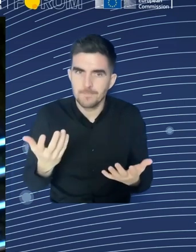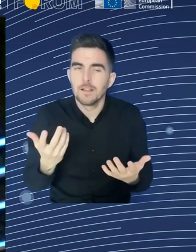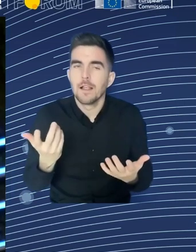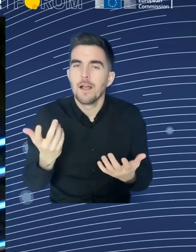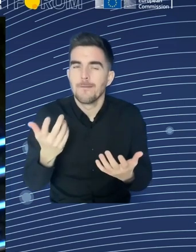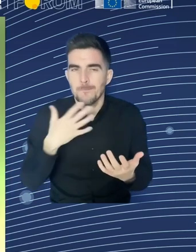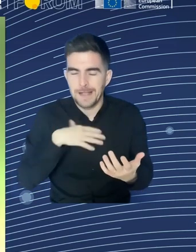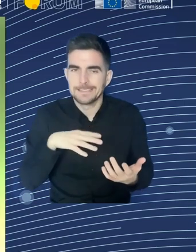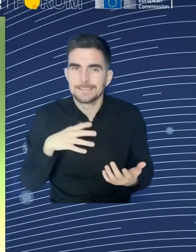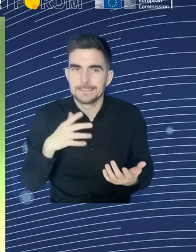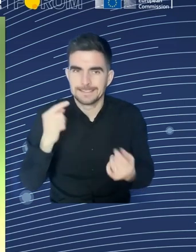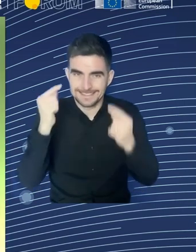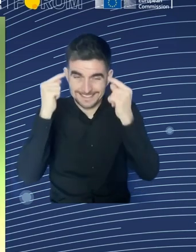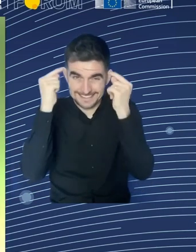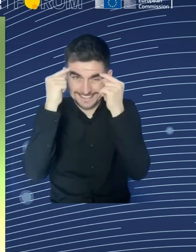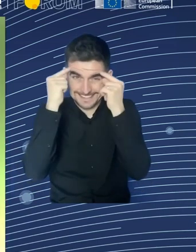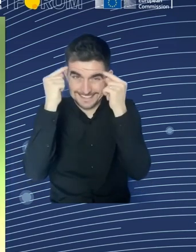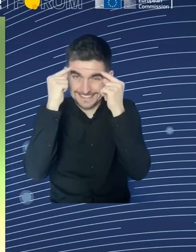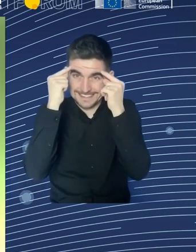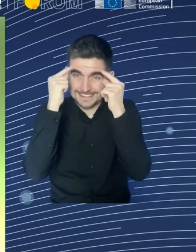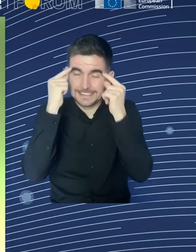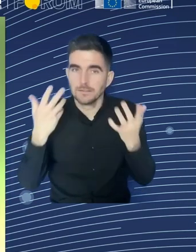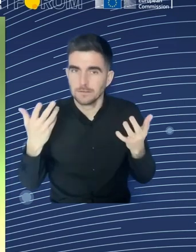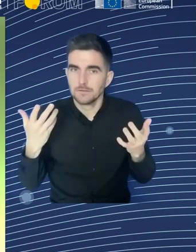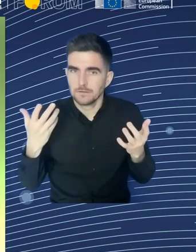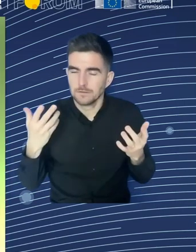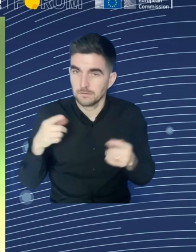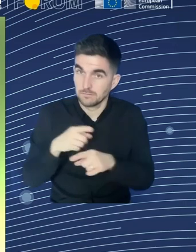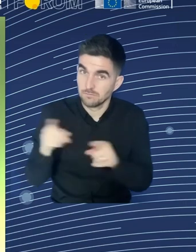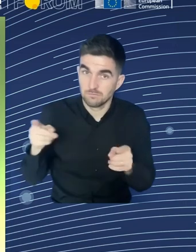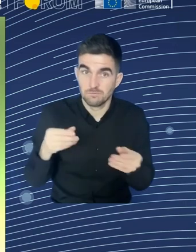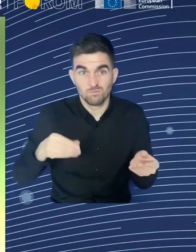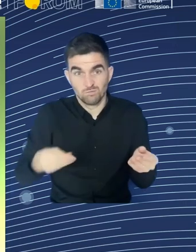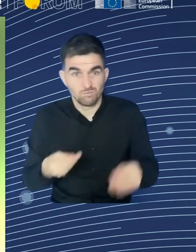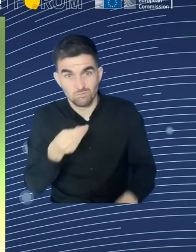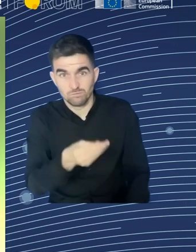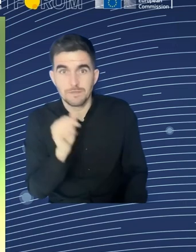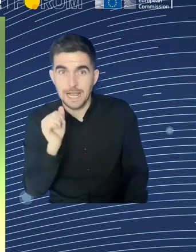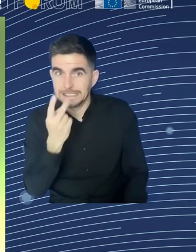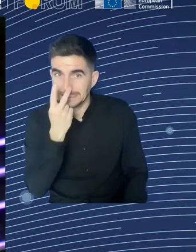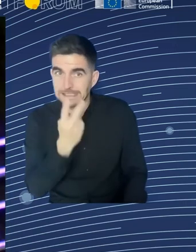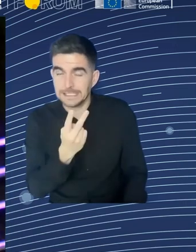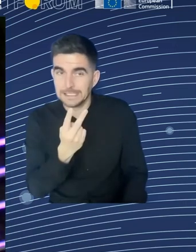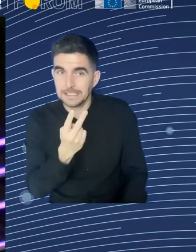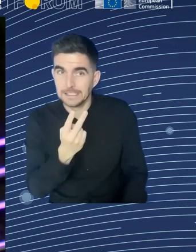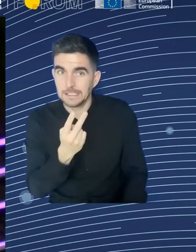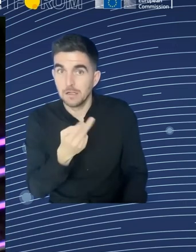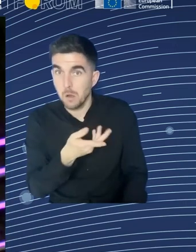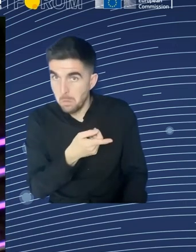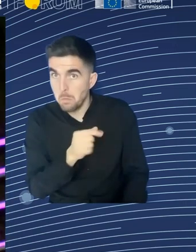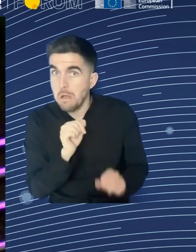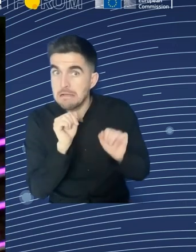patients trajectories returning to work. So that's one example also with incentives for